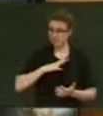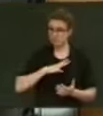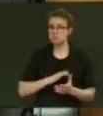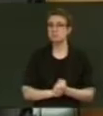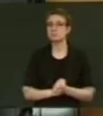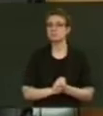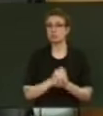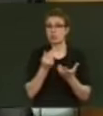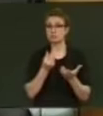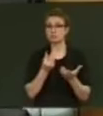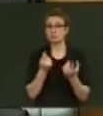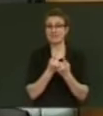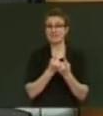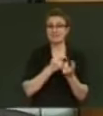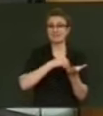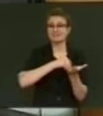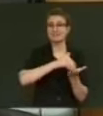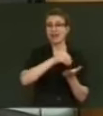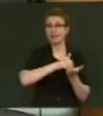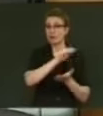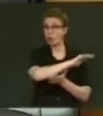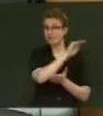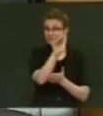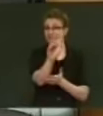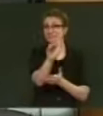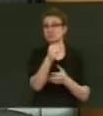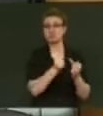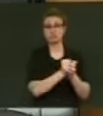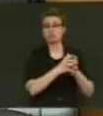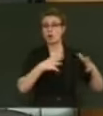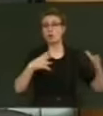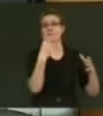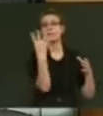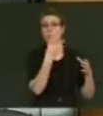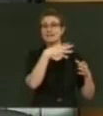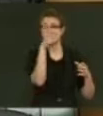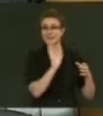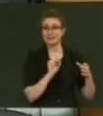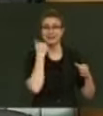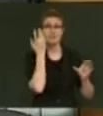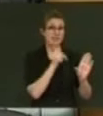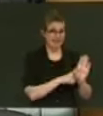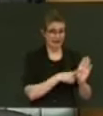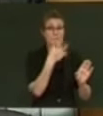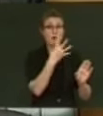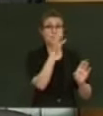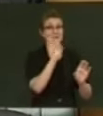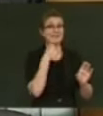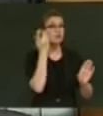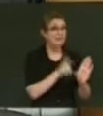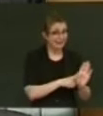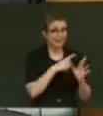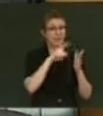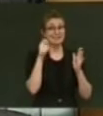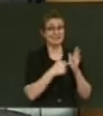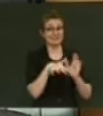Exports have grown at 14 per cent a year in the ICT sector. That's 14 per cent a year over the